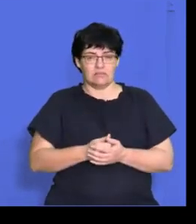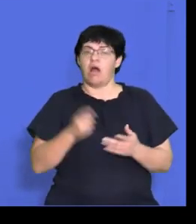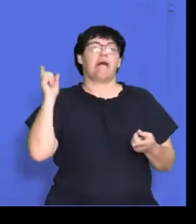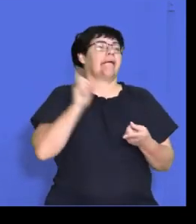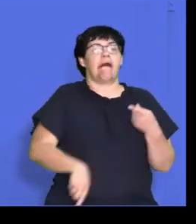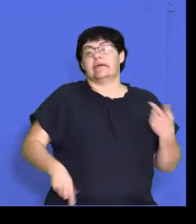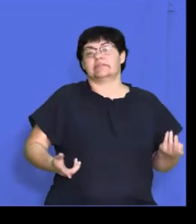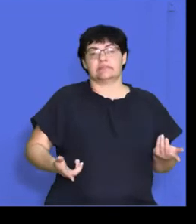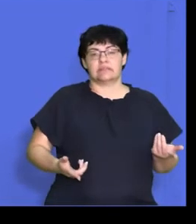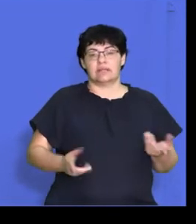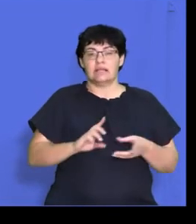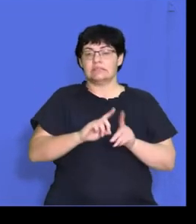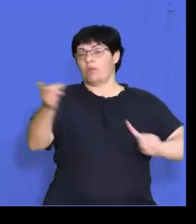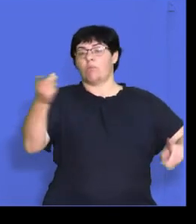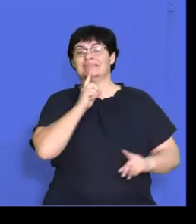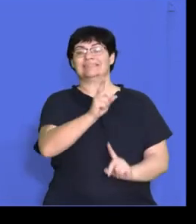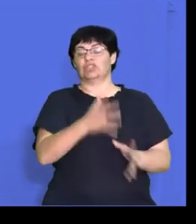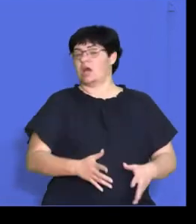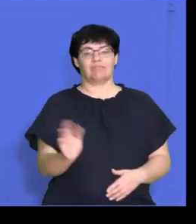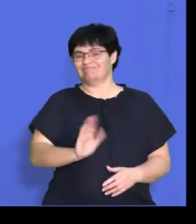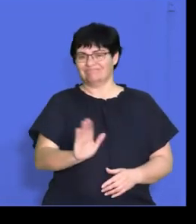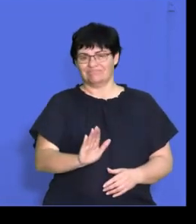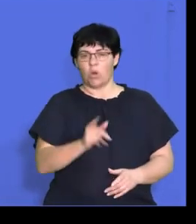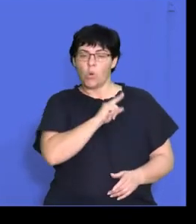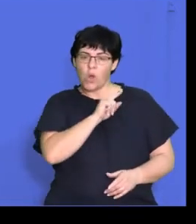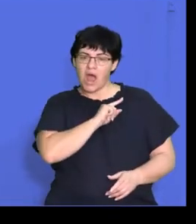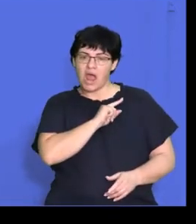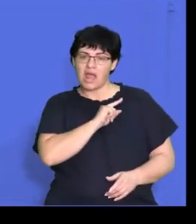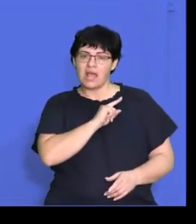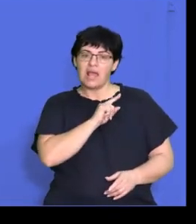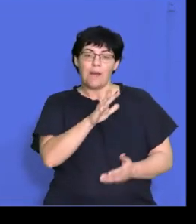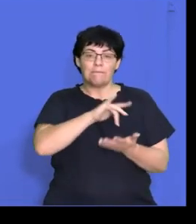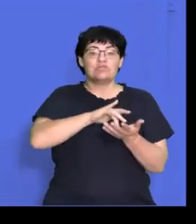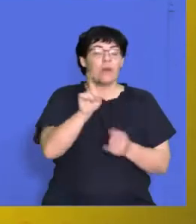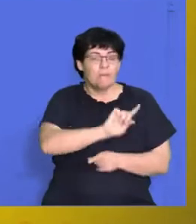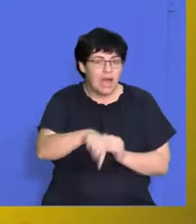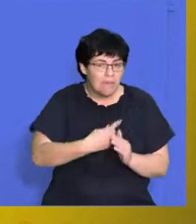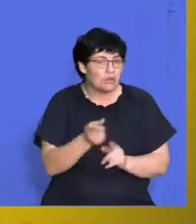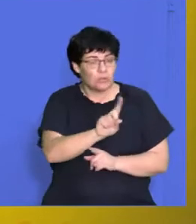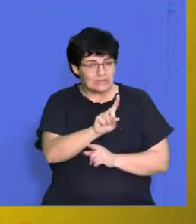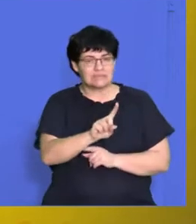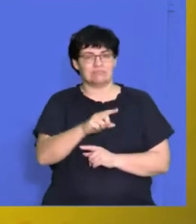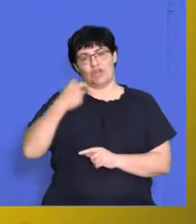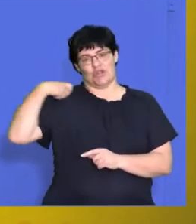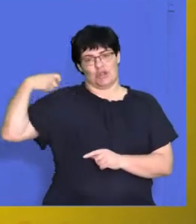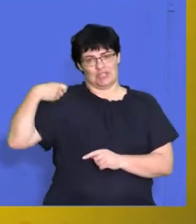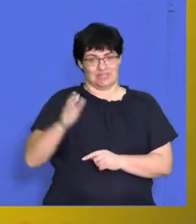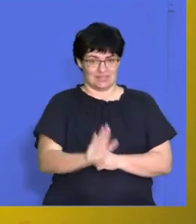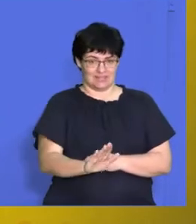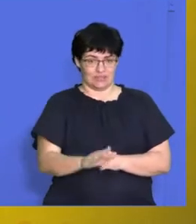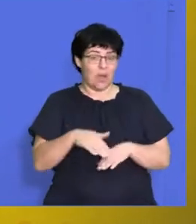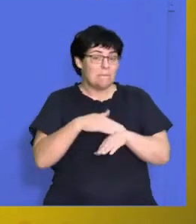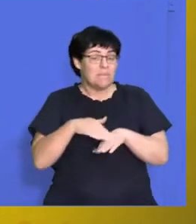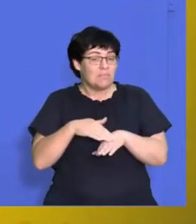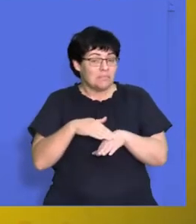can't have a diploma in teaching because the position has got to do with nursing. All right, so the minimum specification